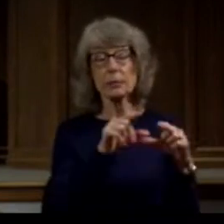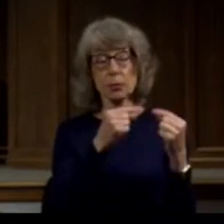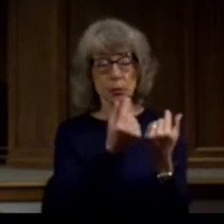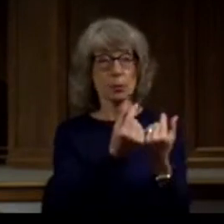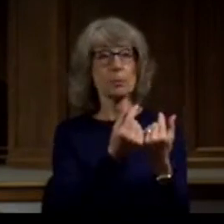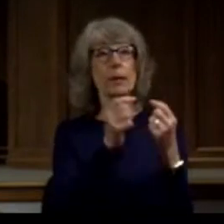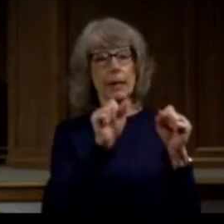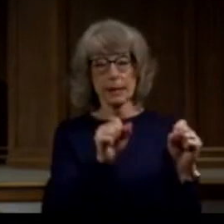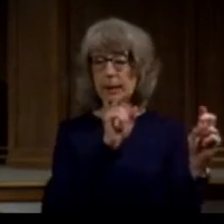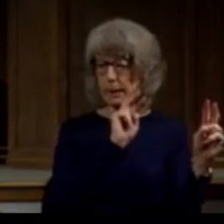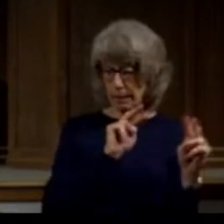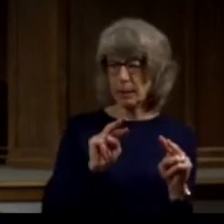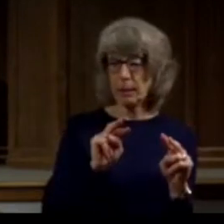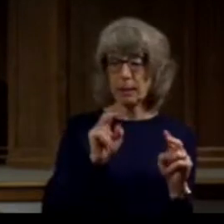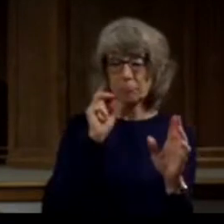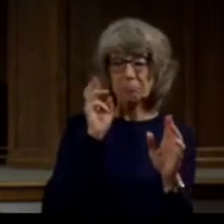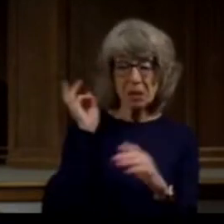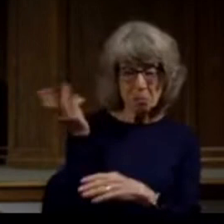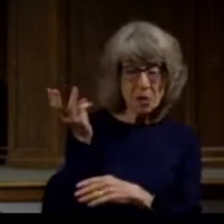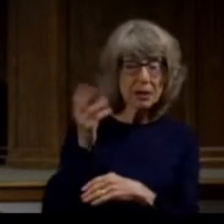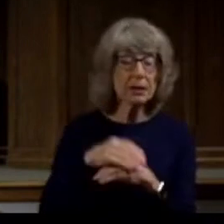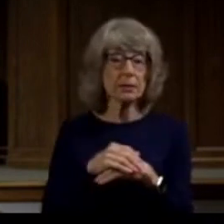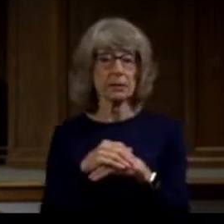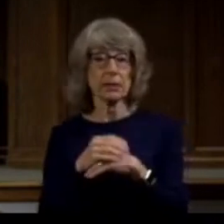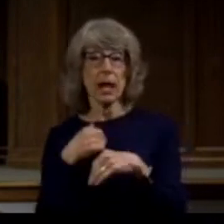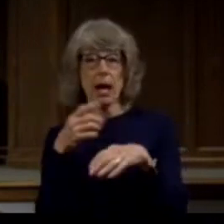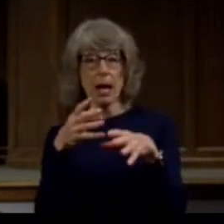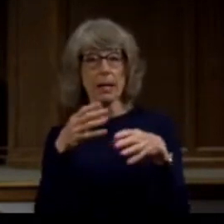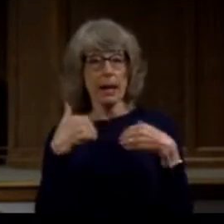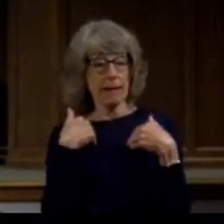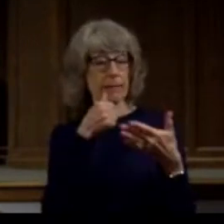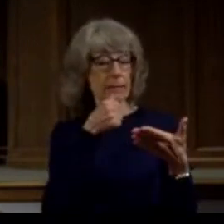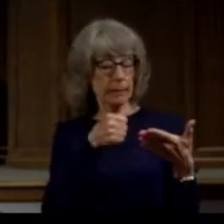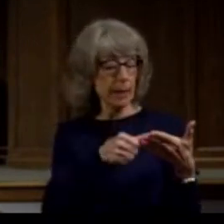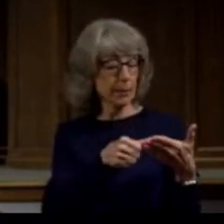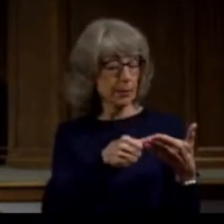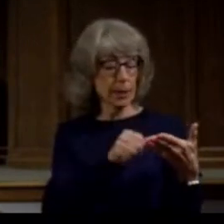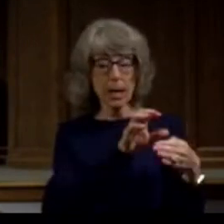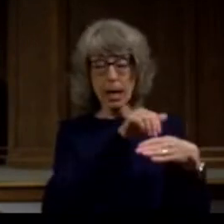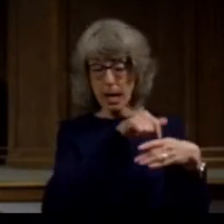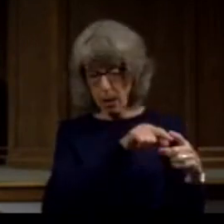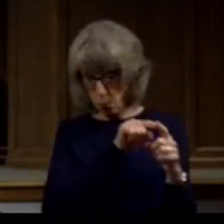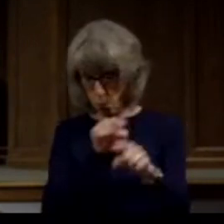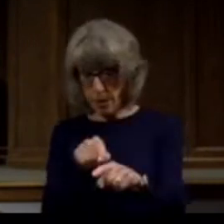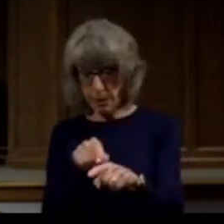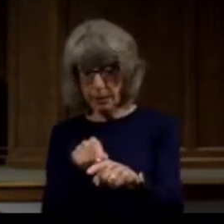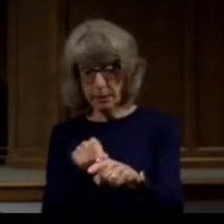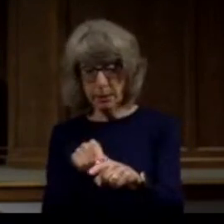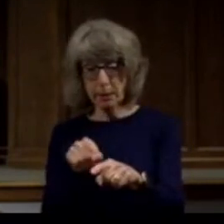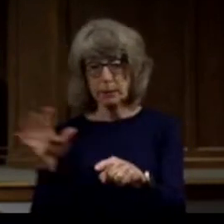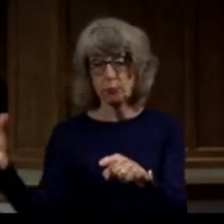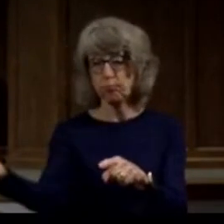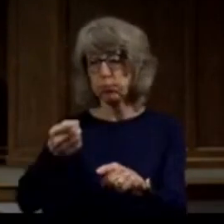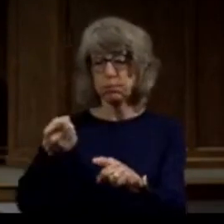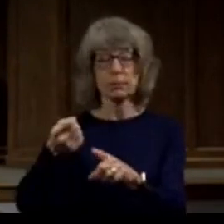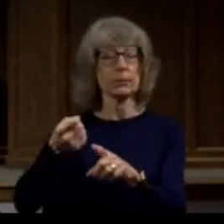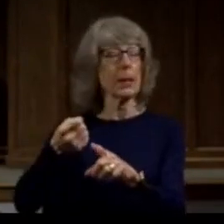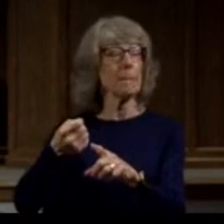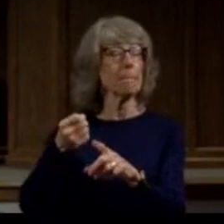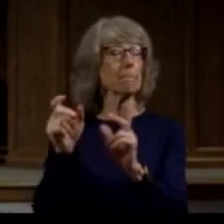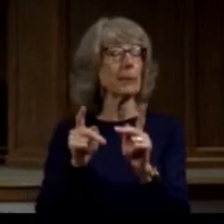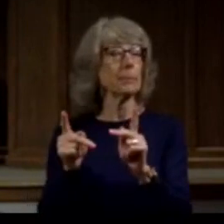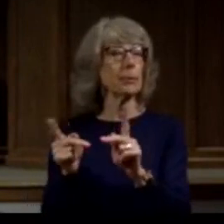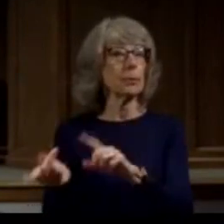their associates in Damascus and went there to bring these people as prisoners to